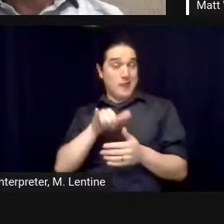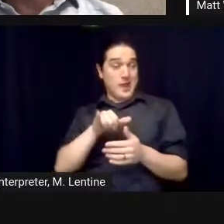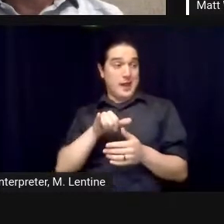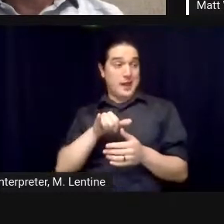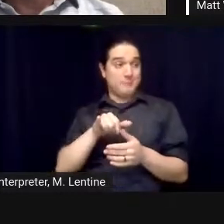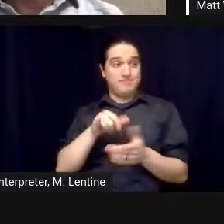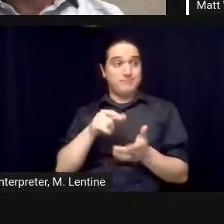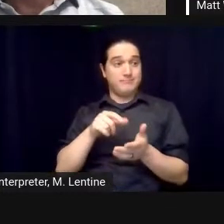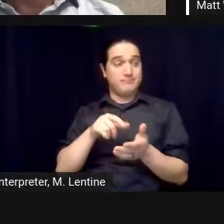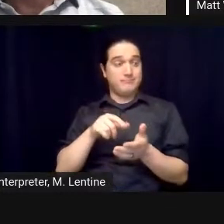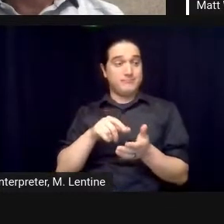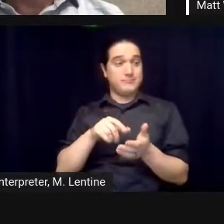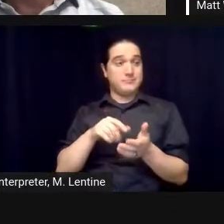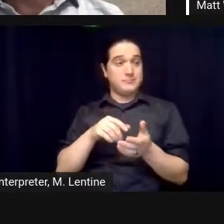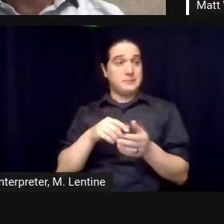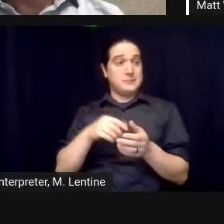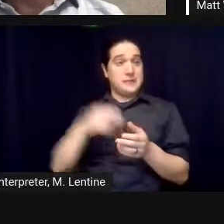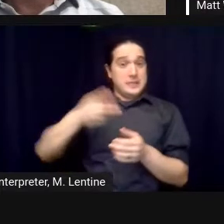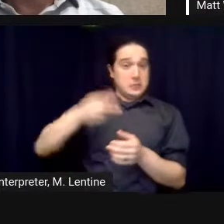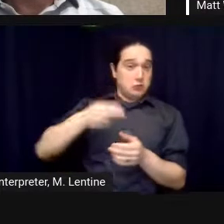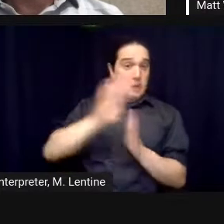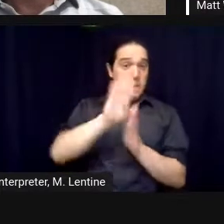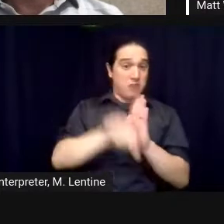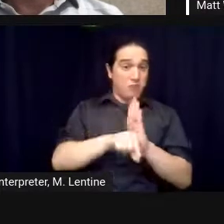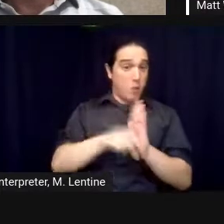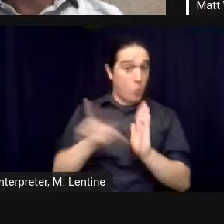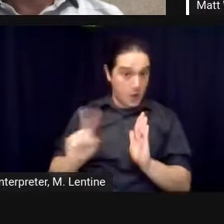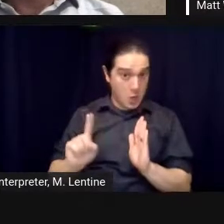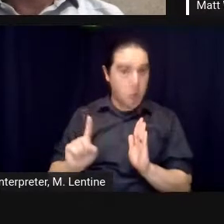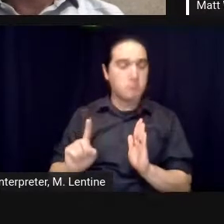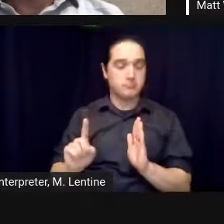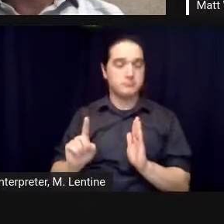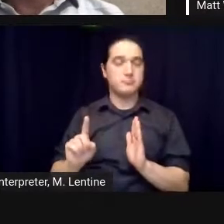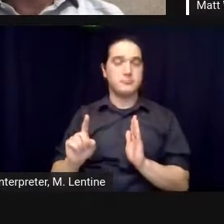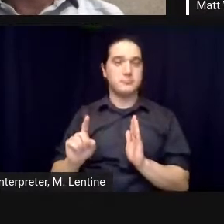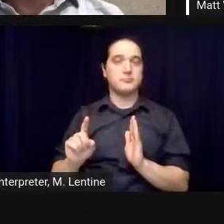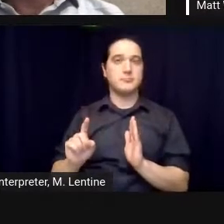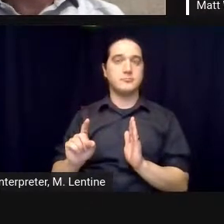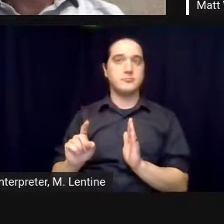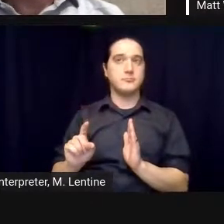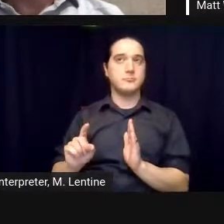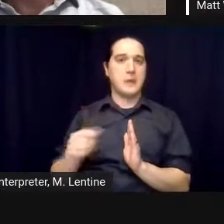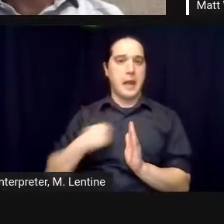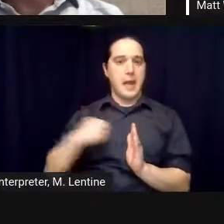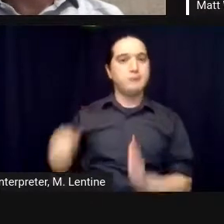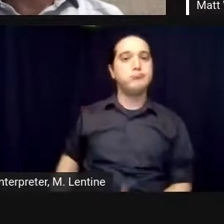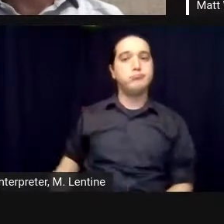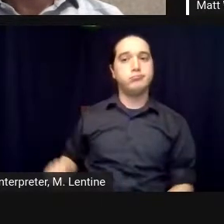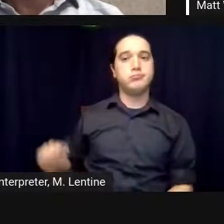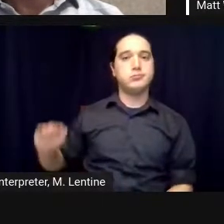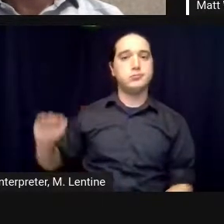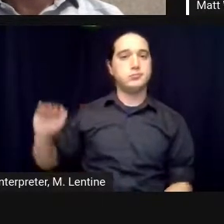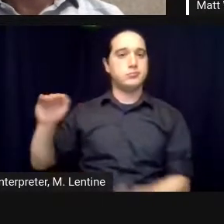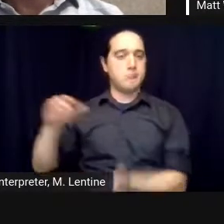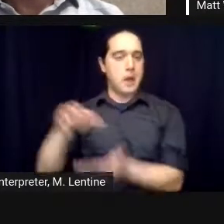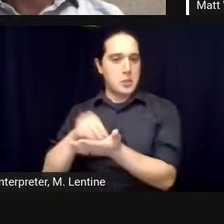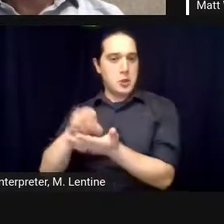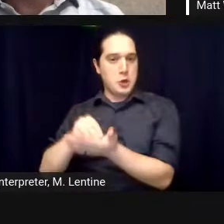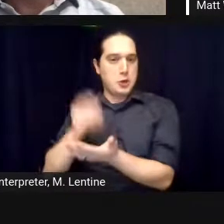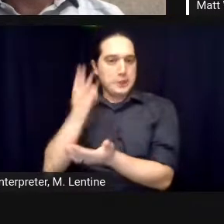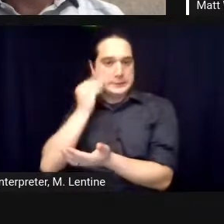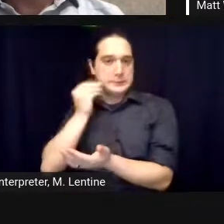in new mexico and we built uh sanugia ranch with a lot of our domestic animal uh manure